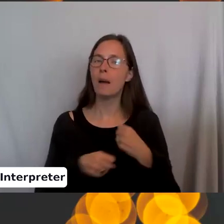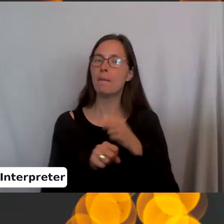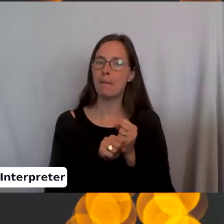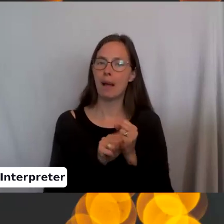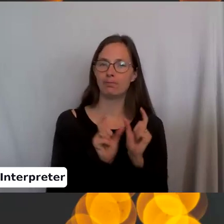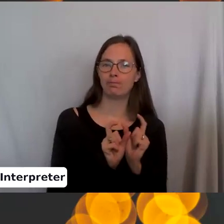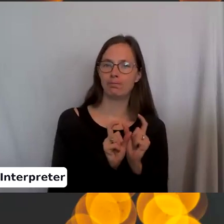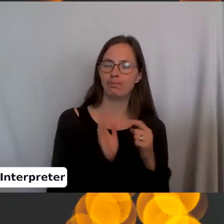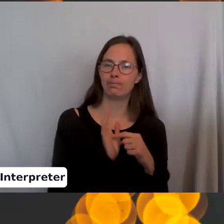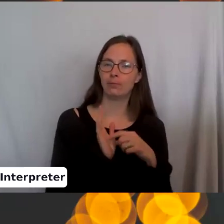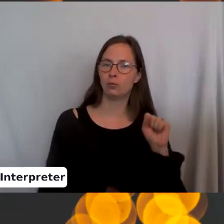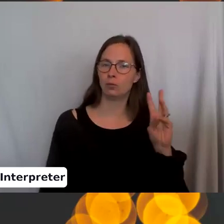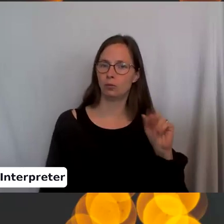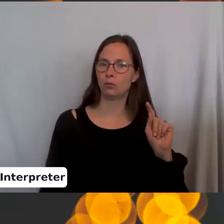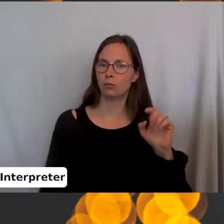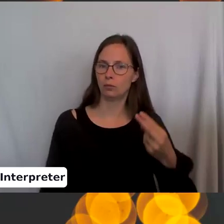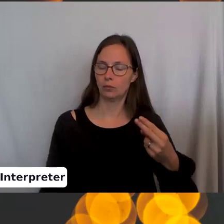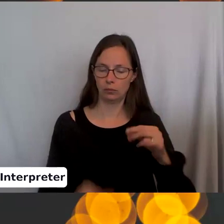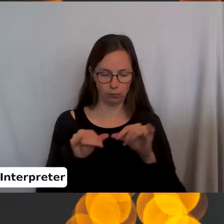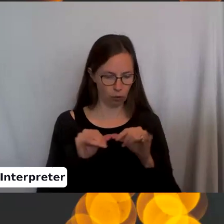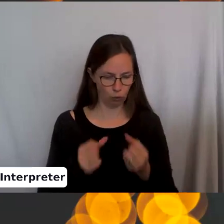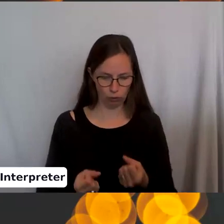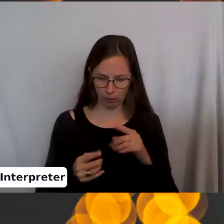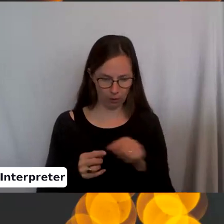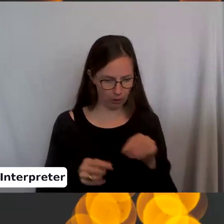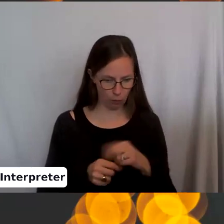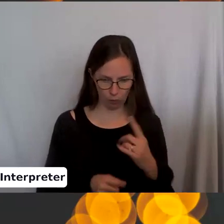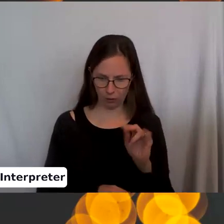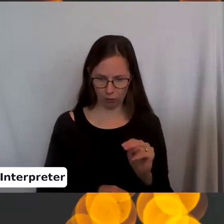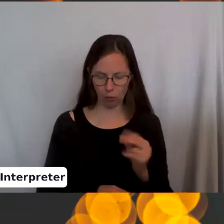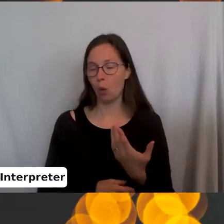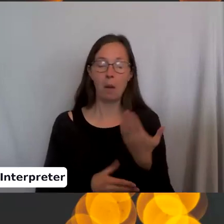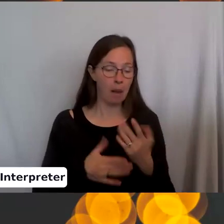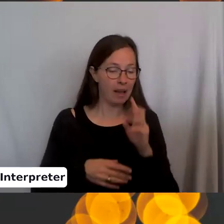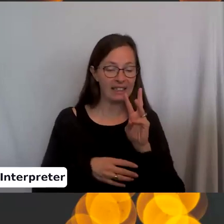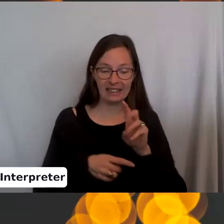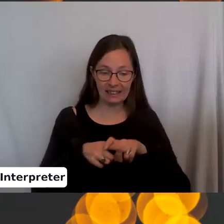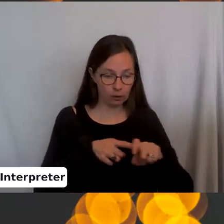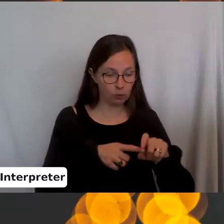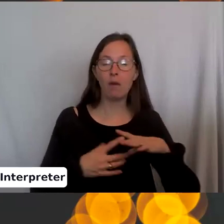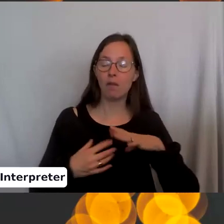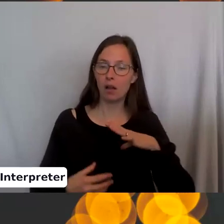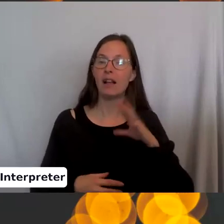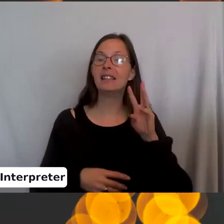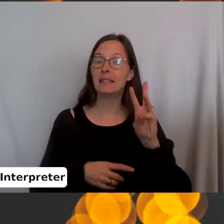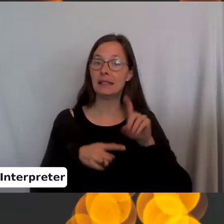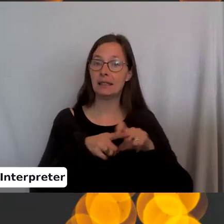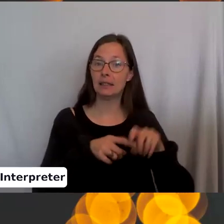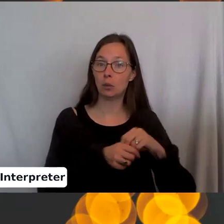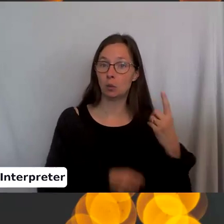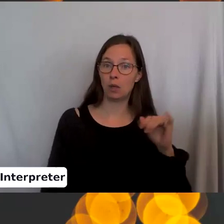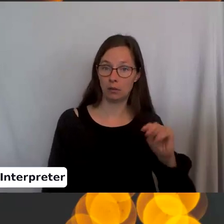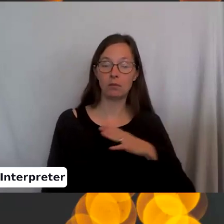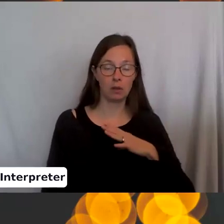and you could measure how many stitches were an inch, say six. And you wanted it five inches wide. You would say, well, I have six